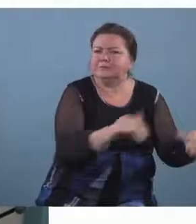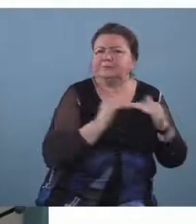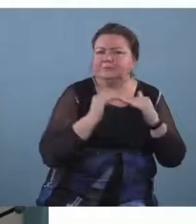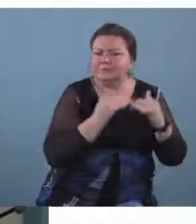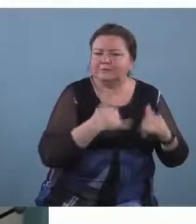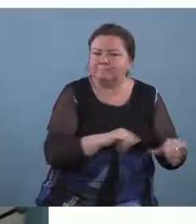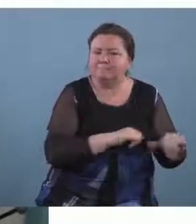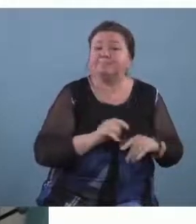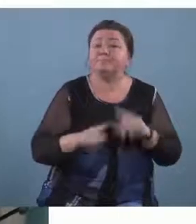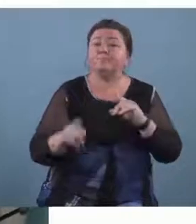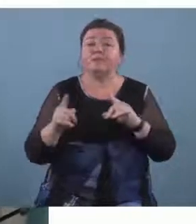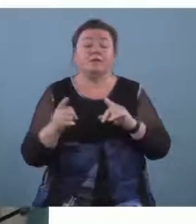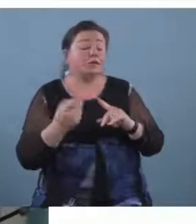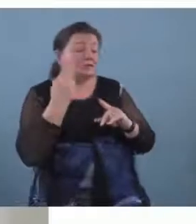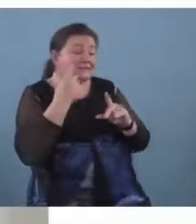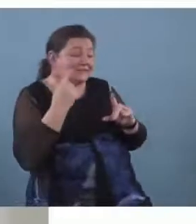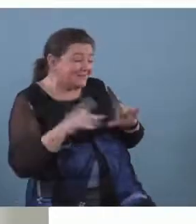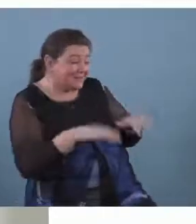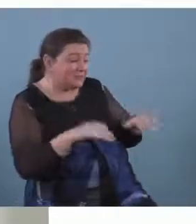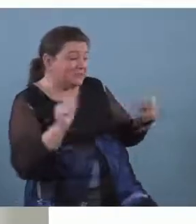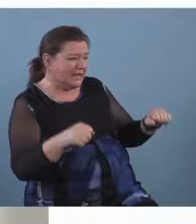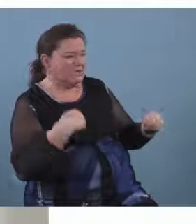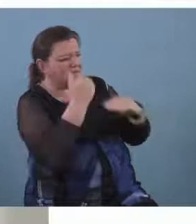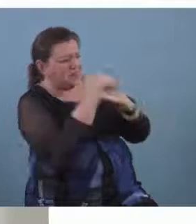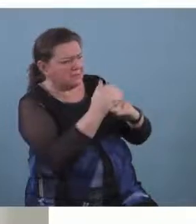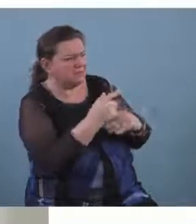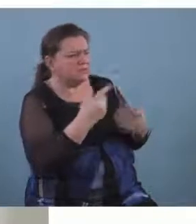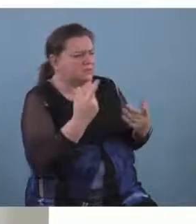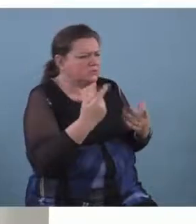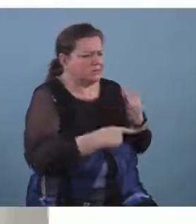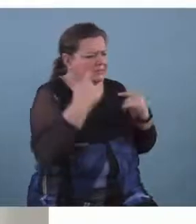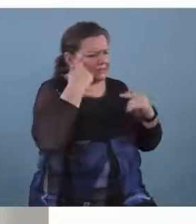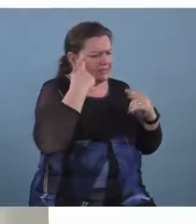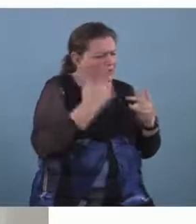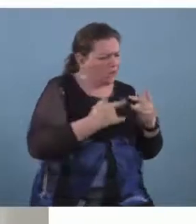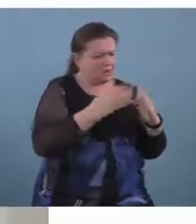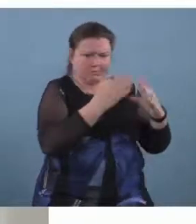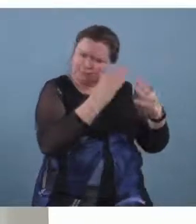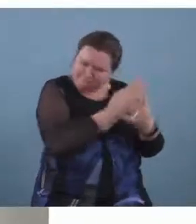about what deaf children can do bringing music across the whole spectrum